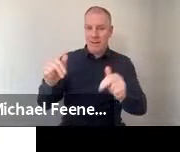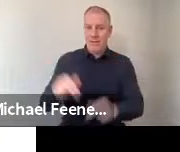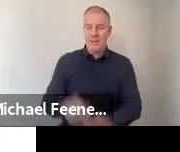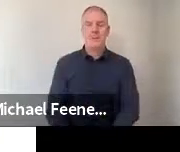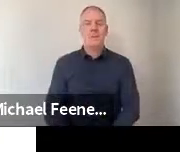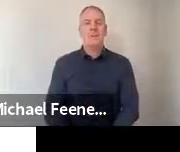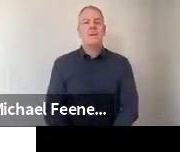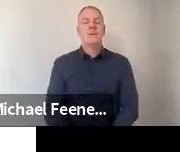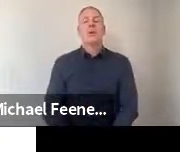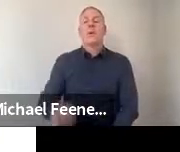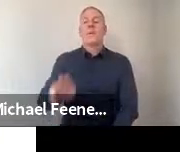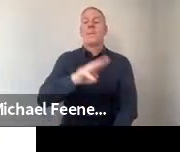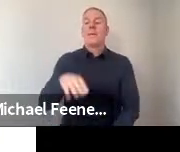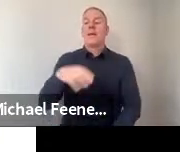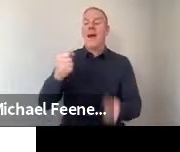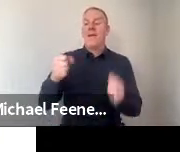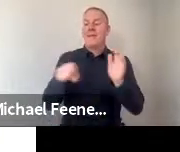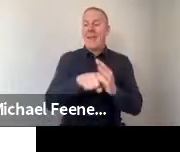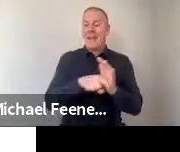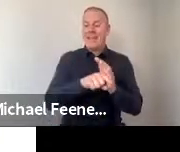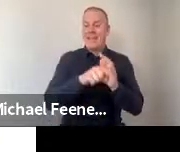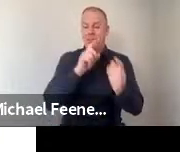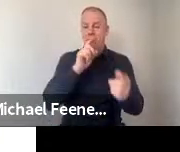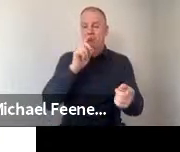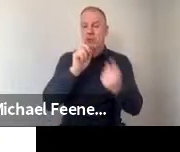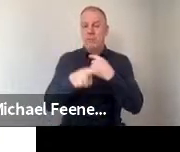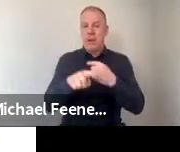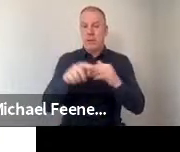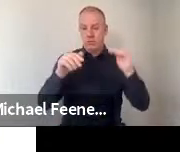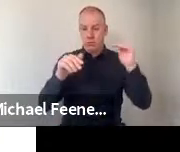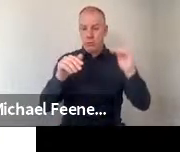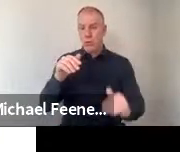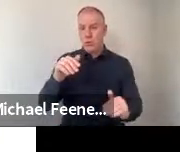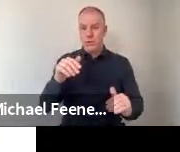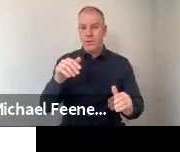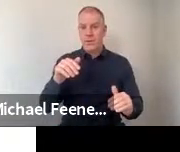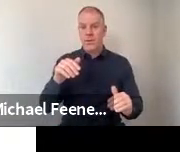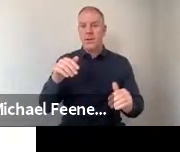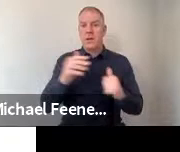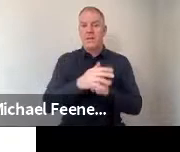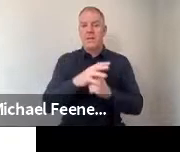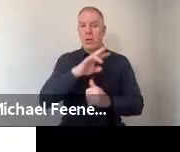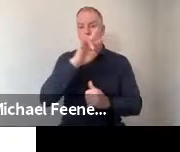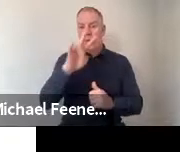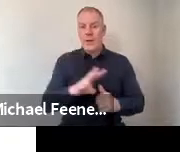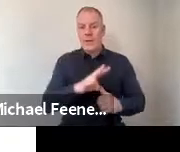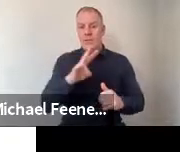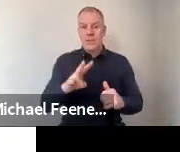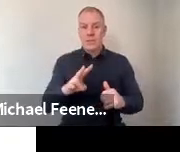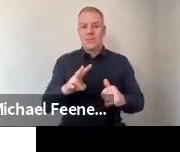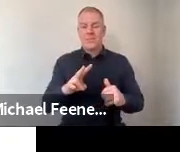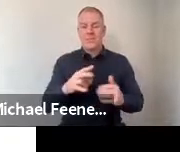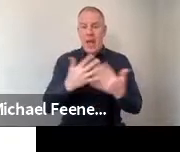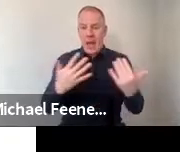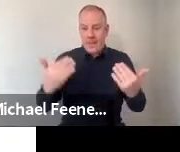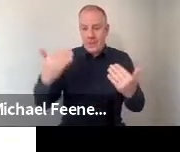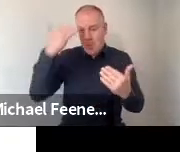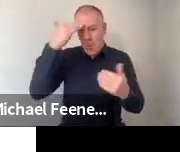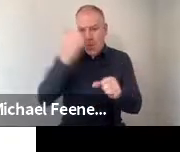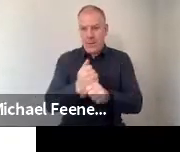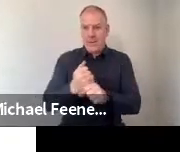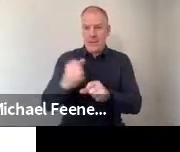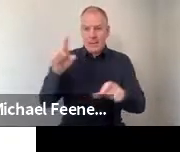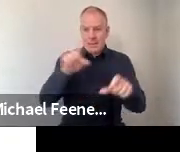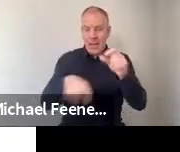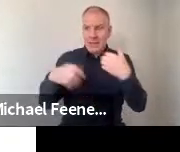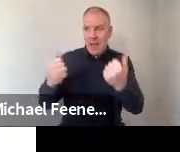those giving a negative response dropped on the question of how much they know about science, how well informed